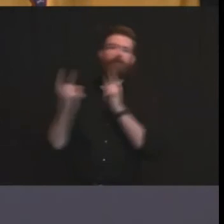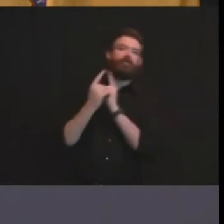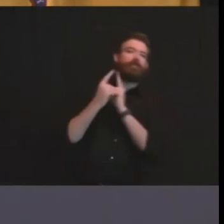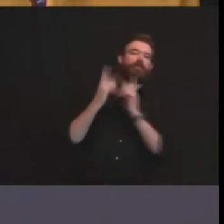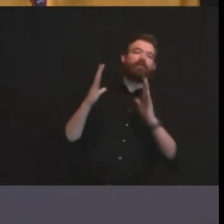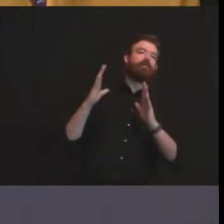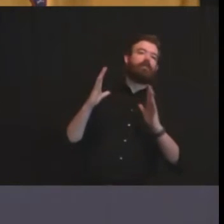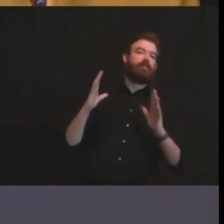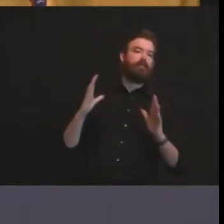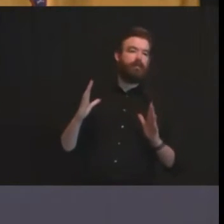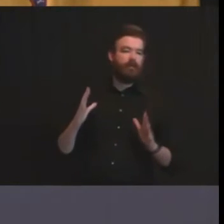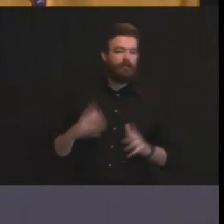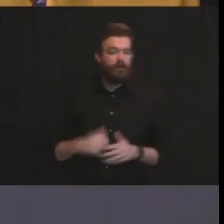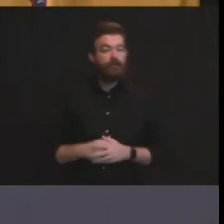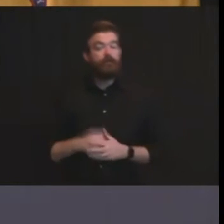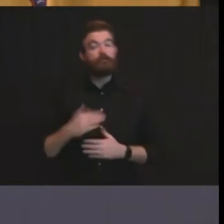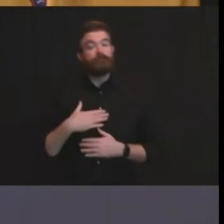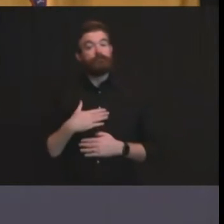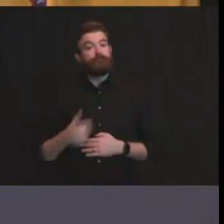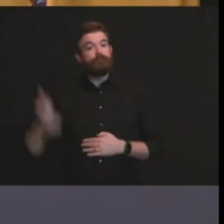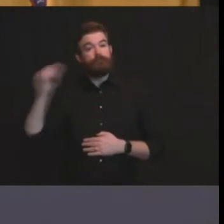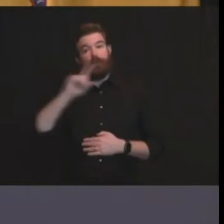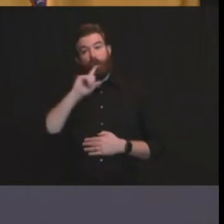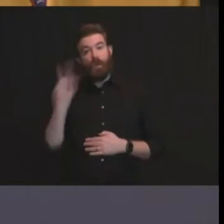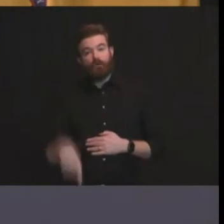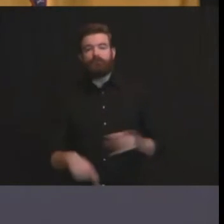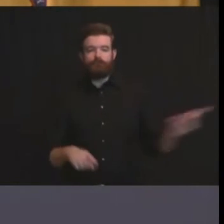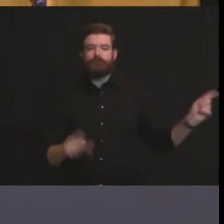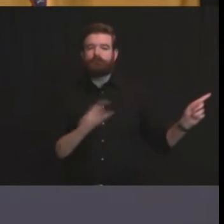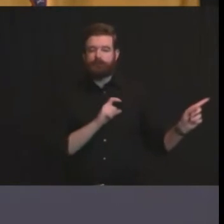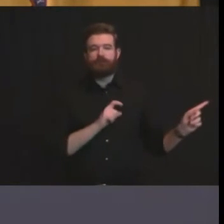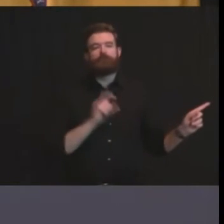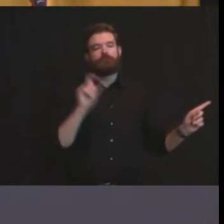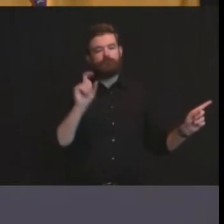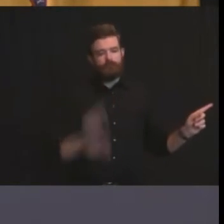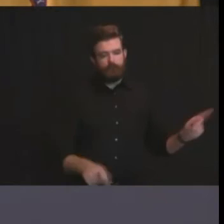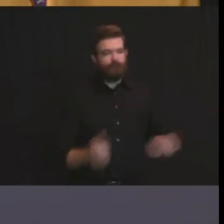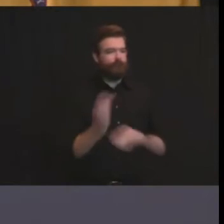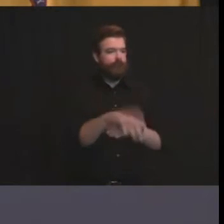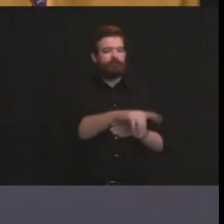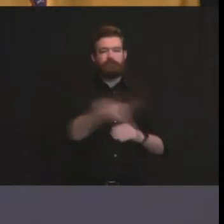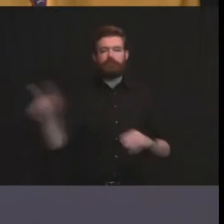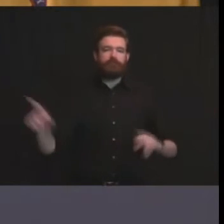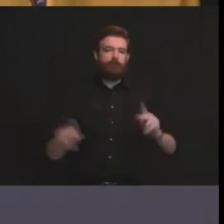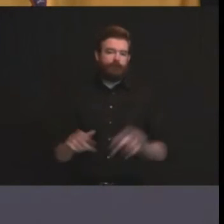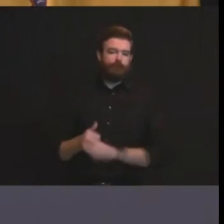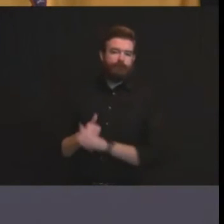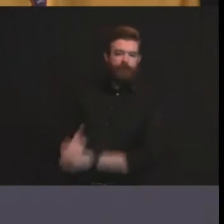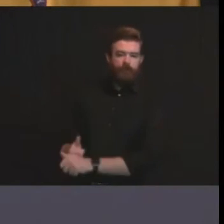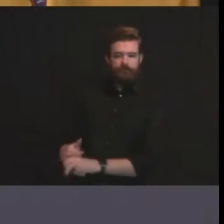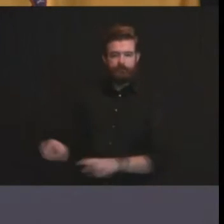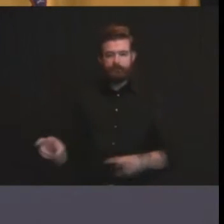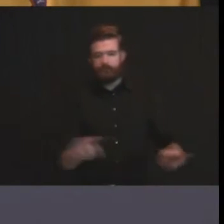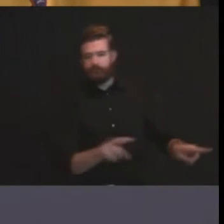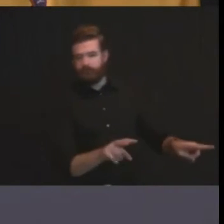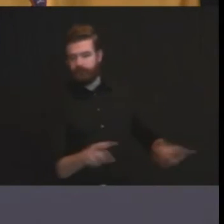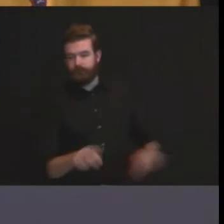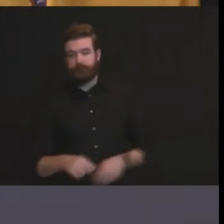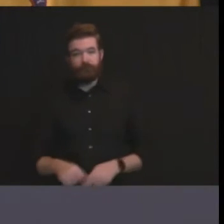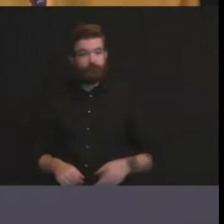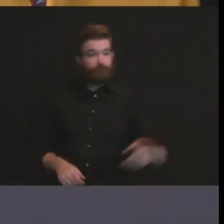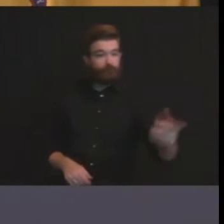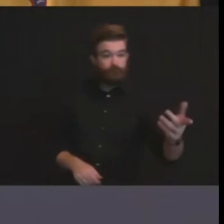enforced and that is literally to save people's lives do you have anything sir or no no no no okay